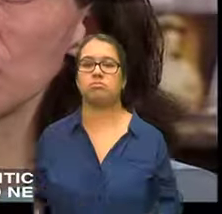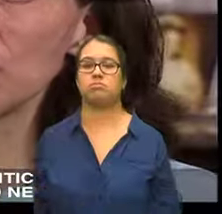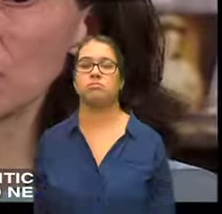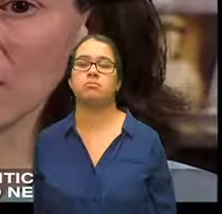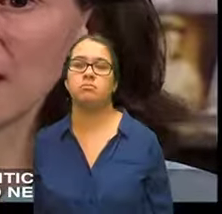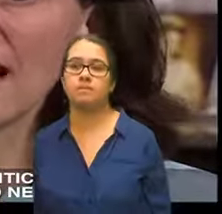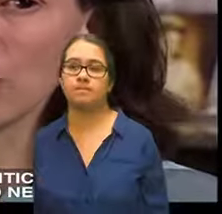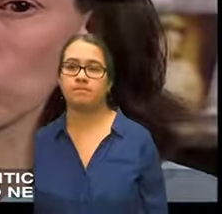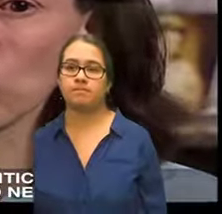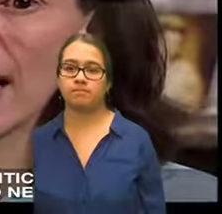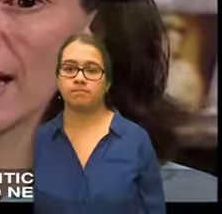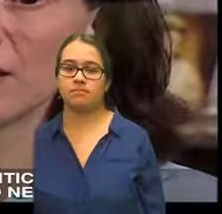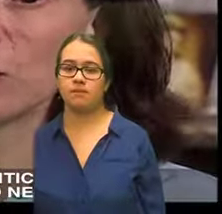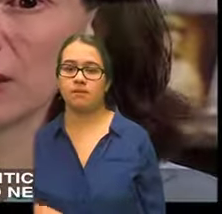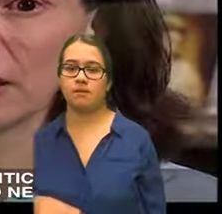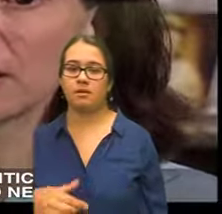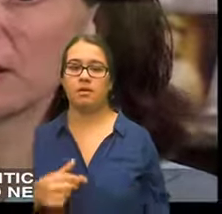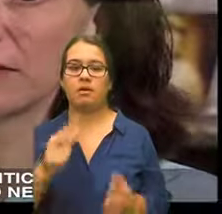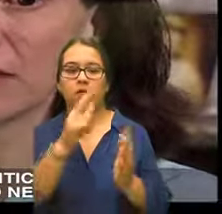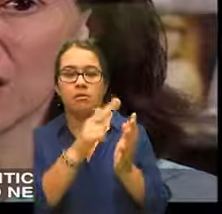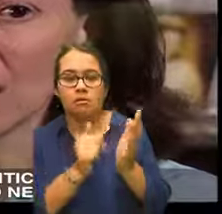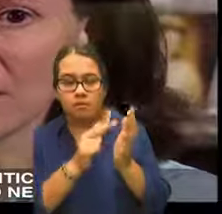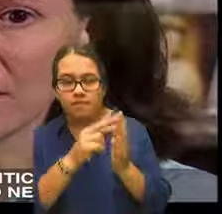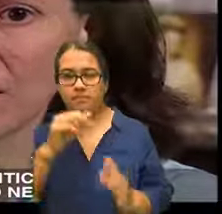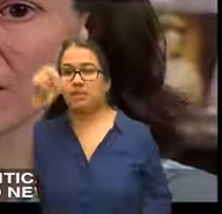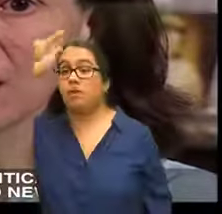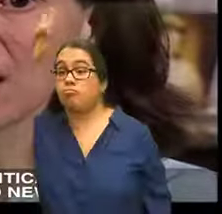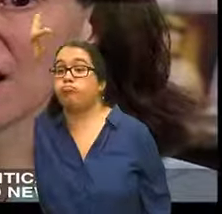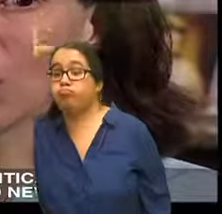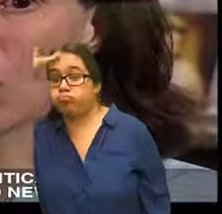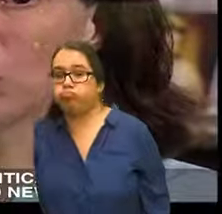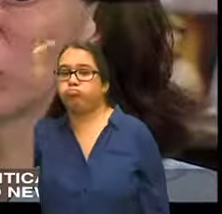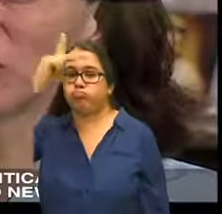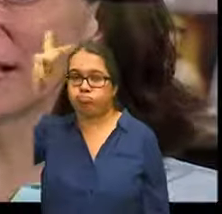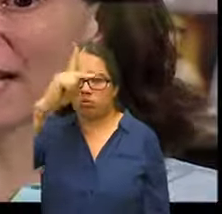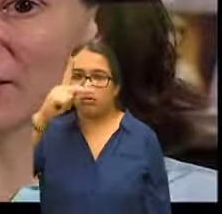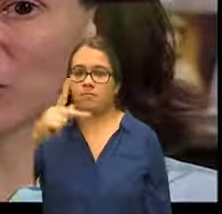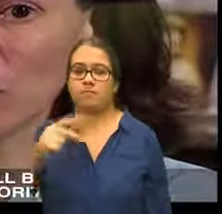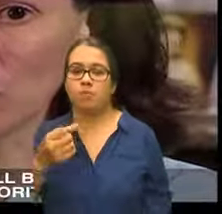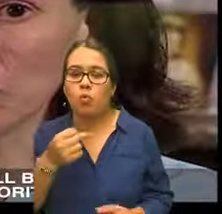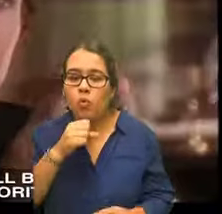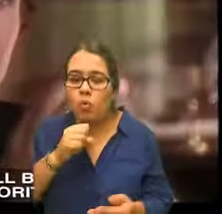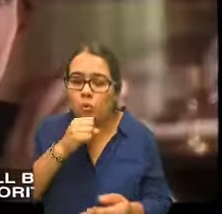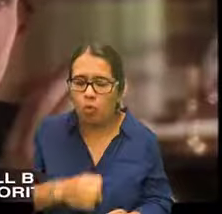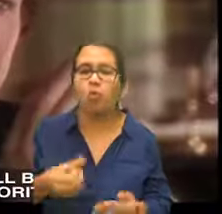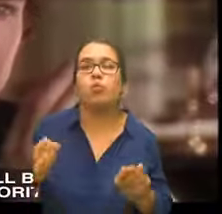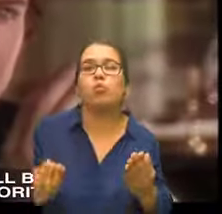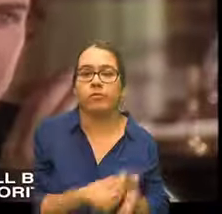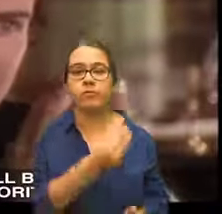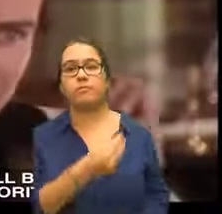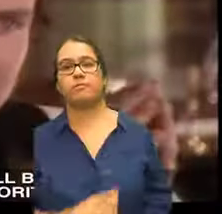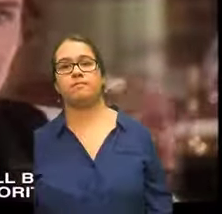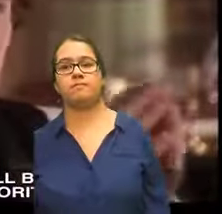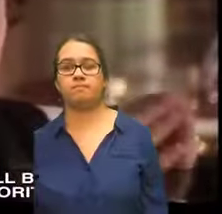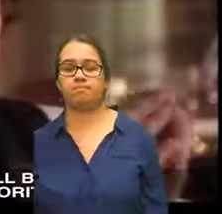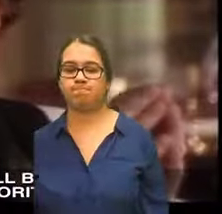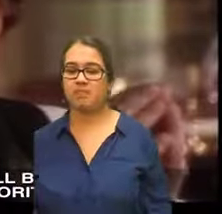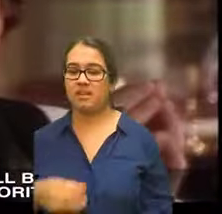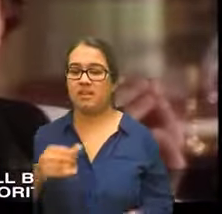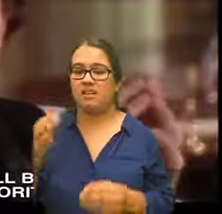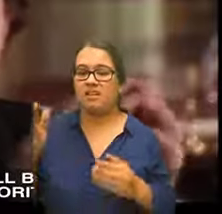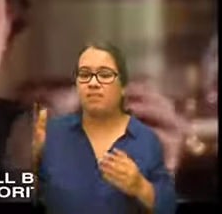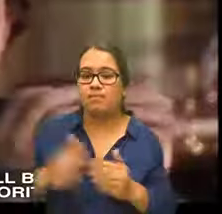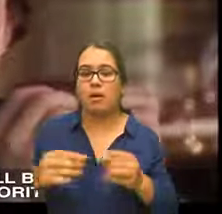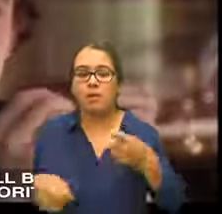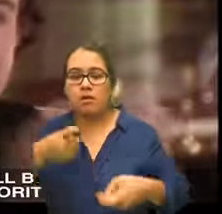he had read political philosophy old and new the big problem